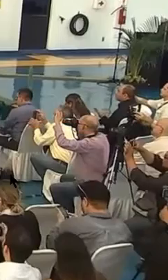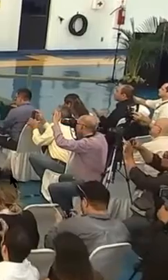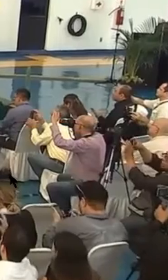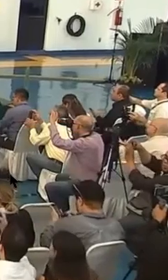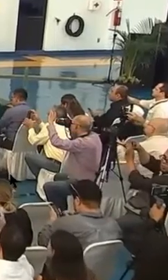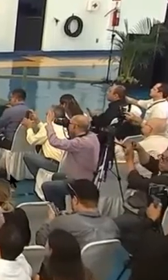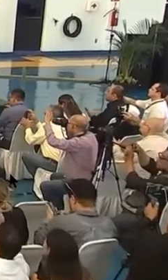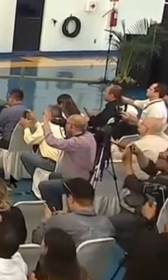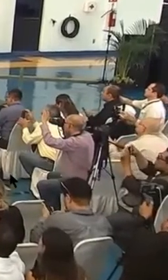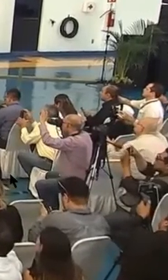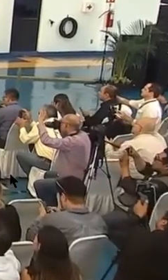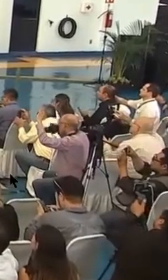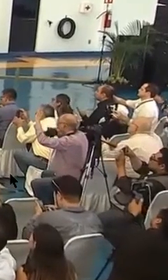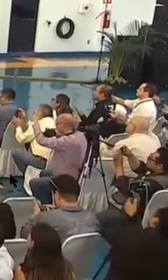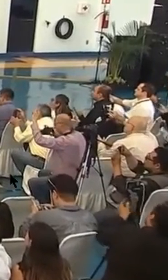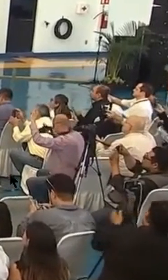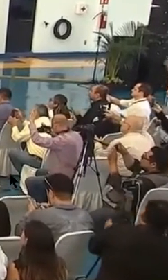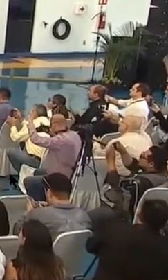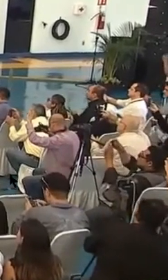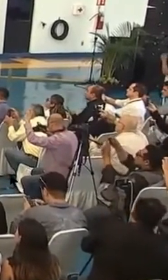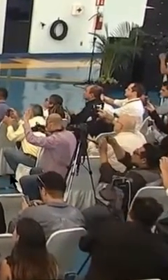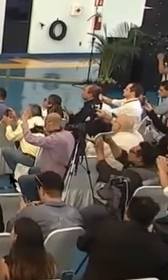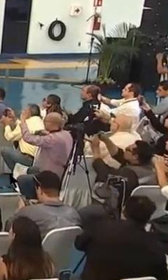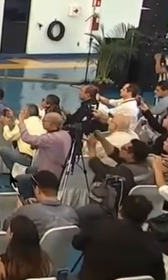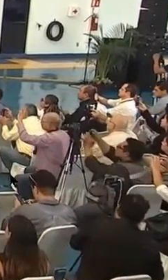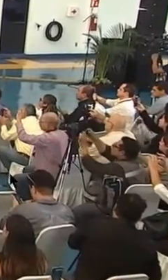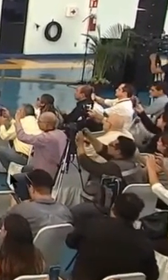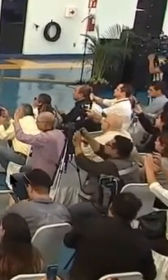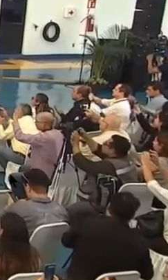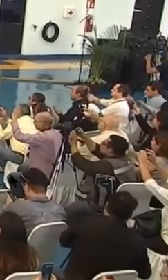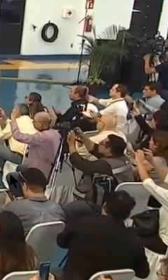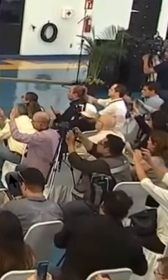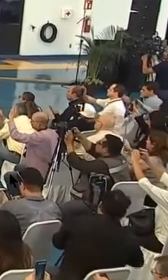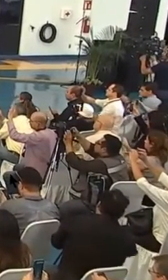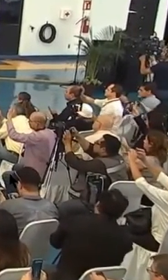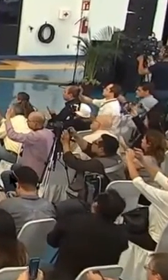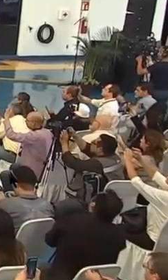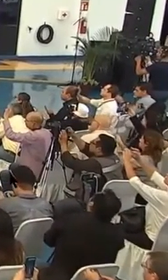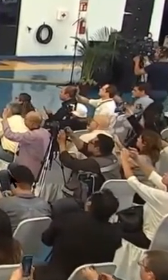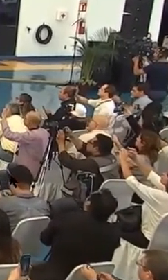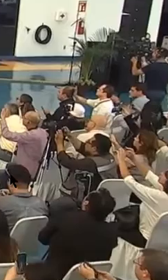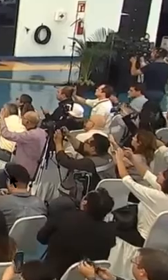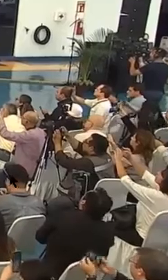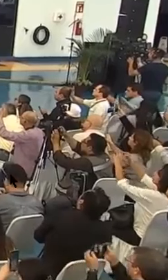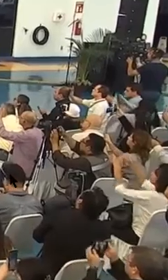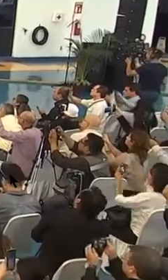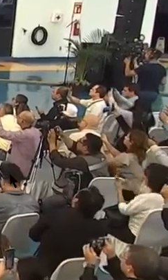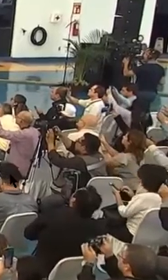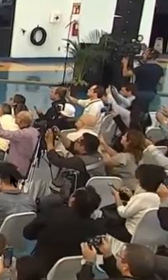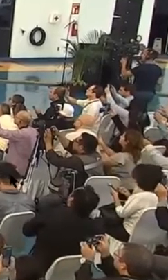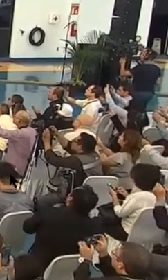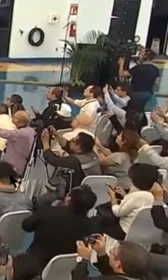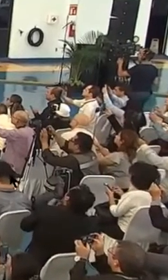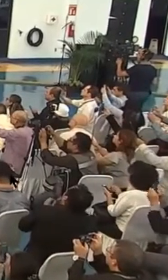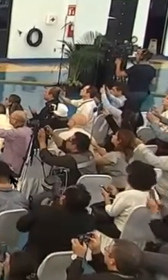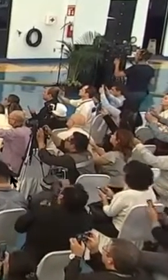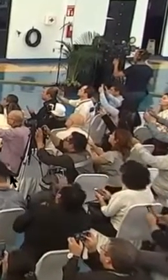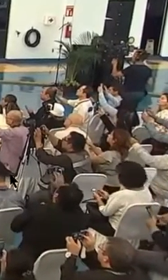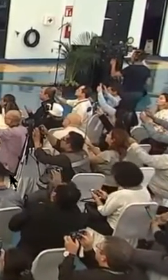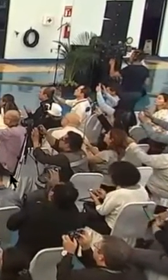from 6 to 7 in the morning this time in the city in Mexico we meet